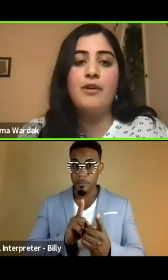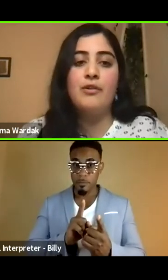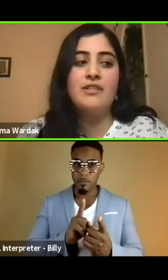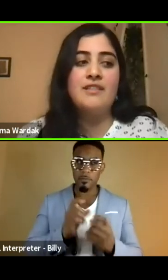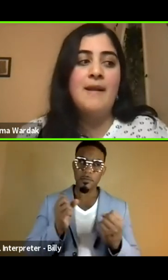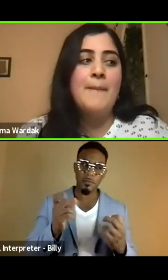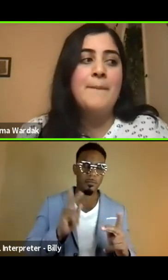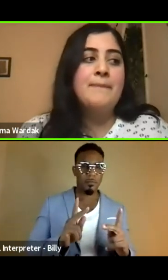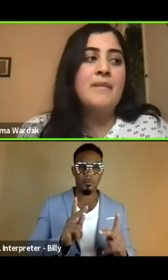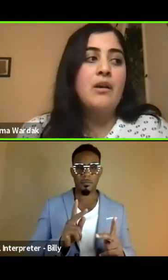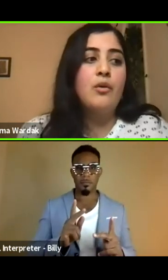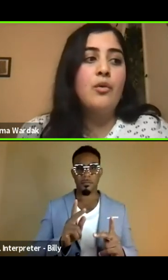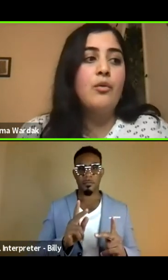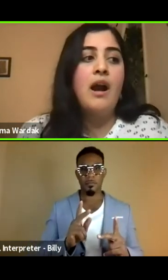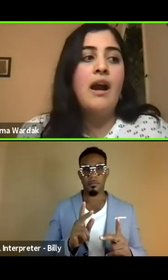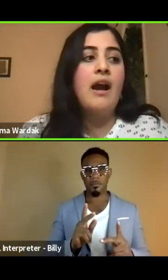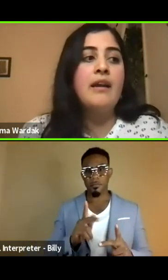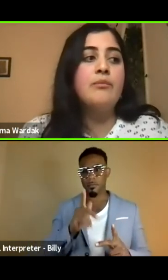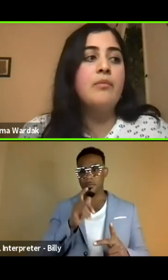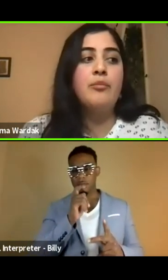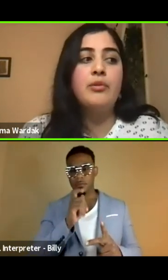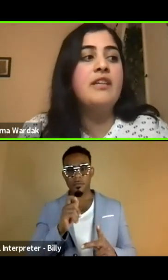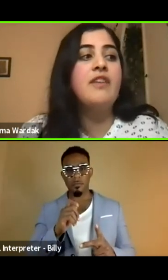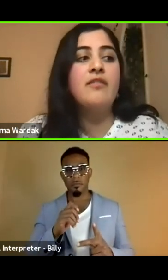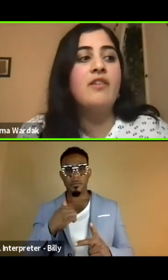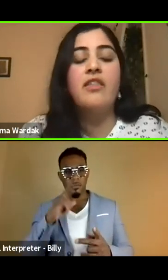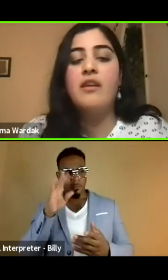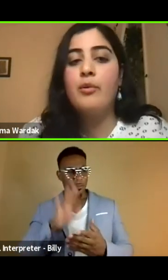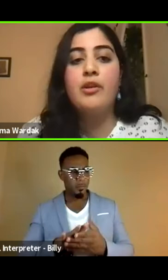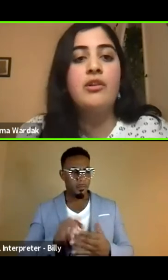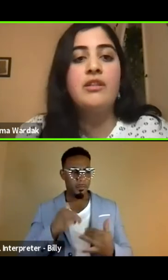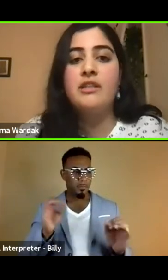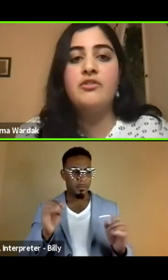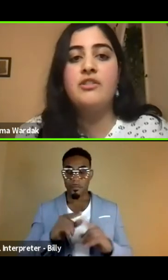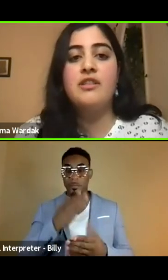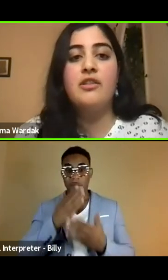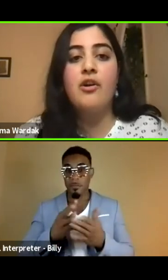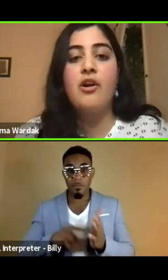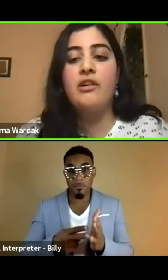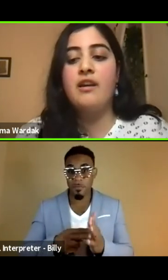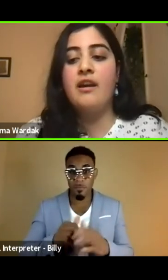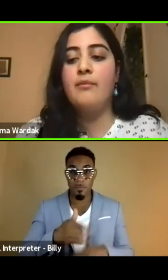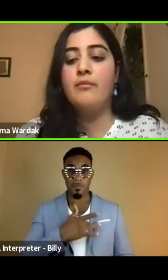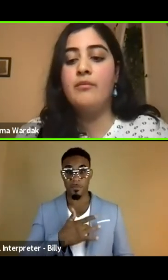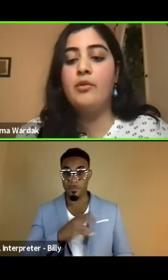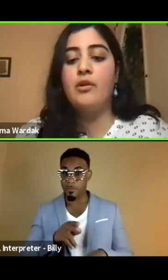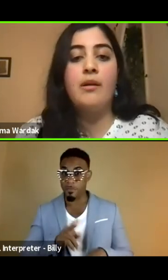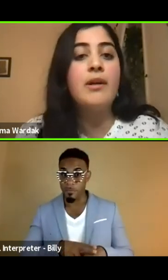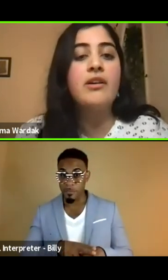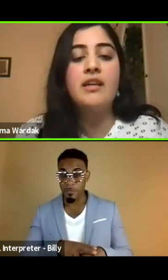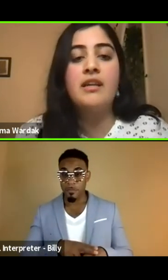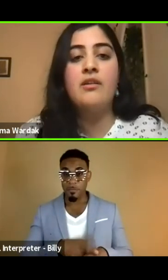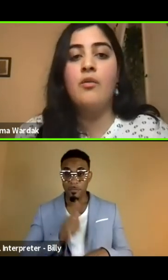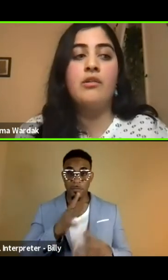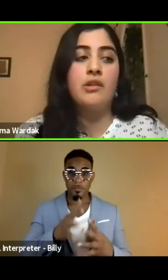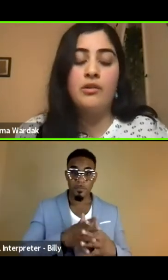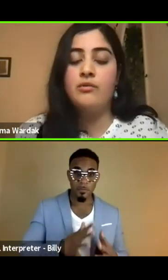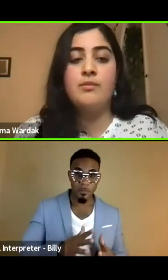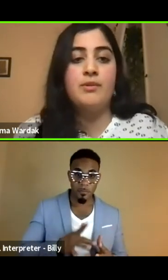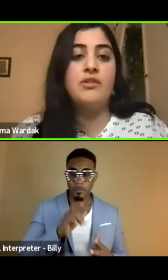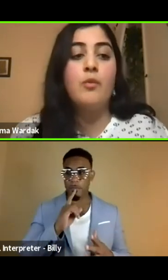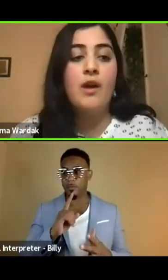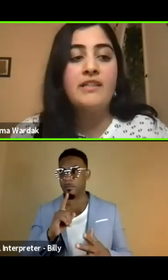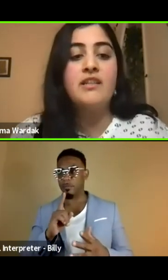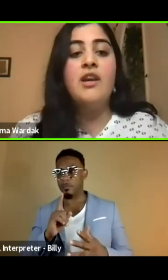so many folks who I, I believe they have nothing but good intentions in their heart, um, who are American or,